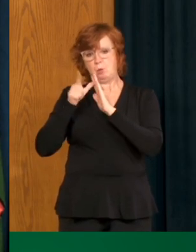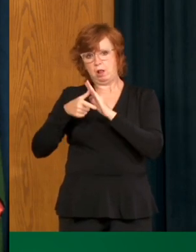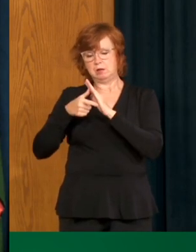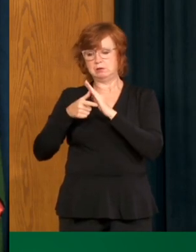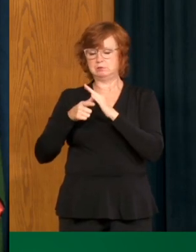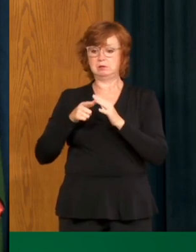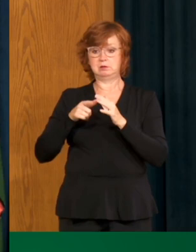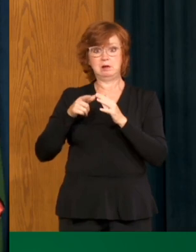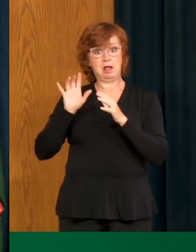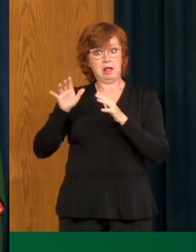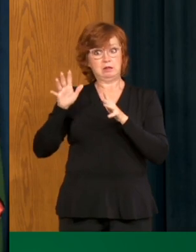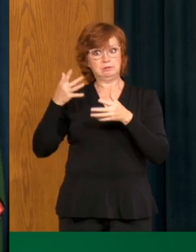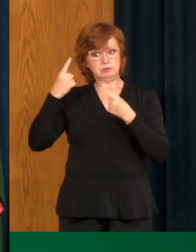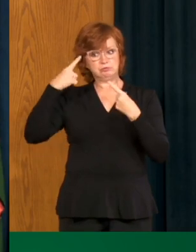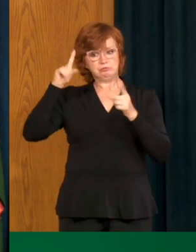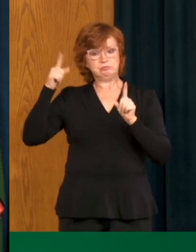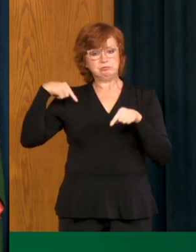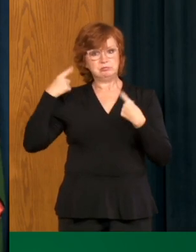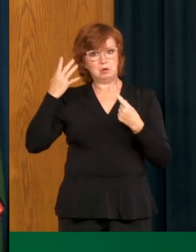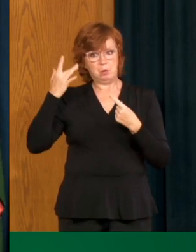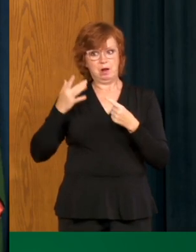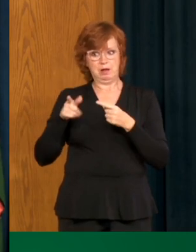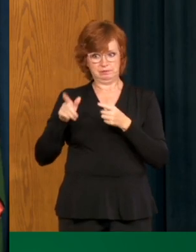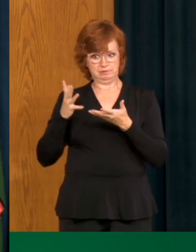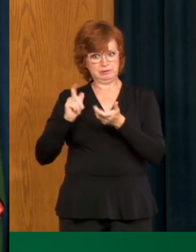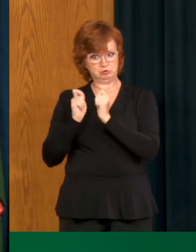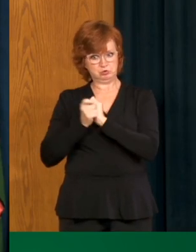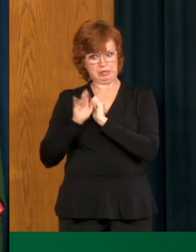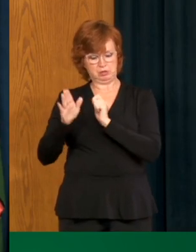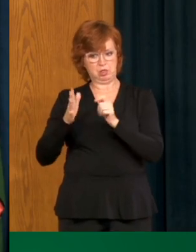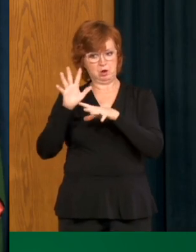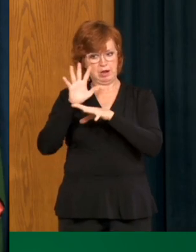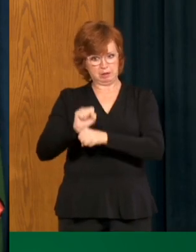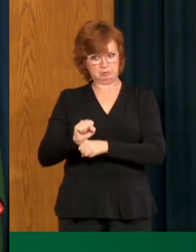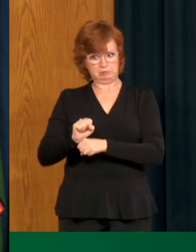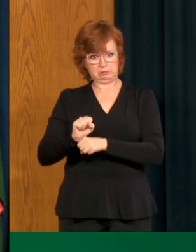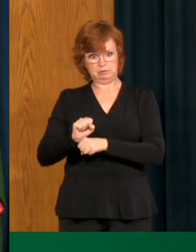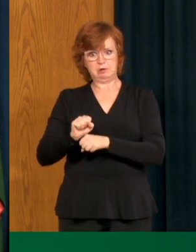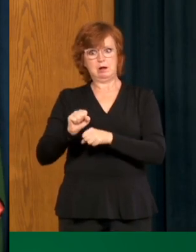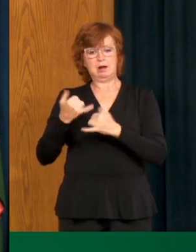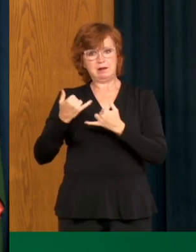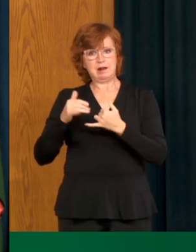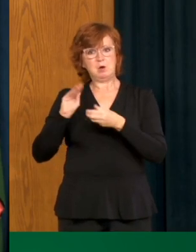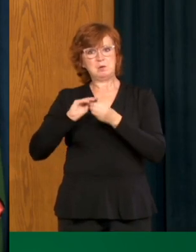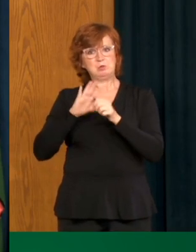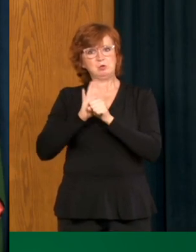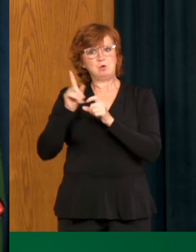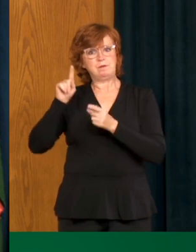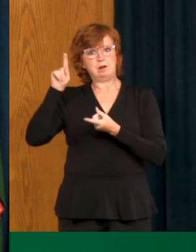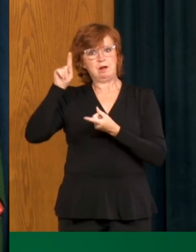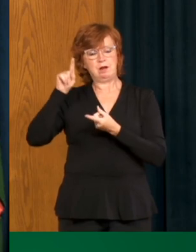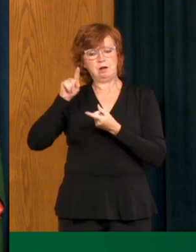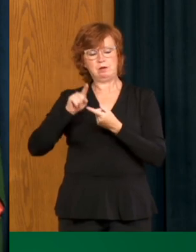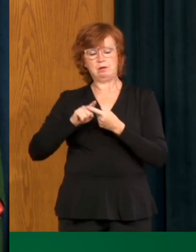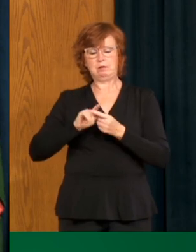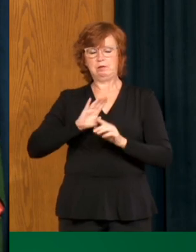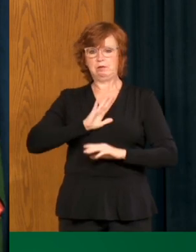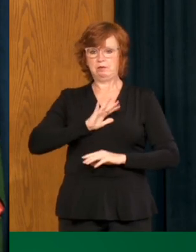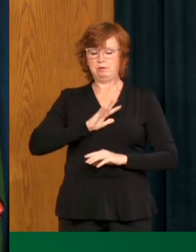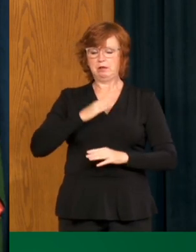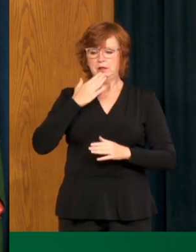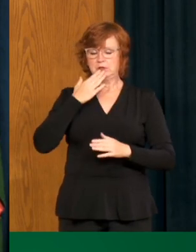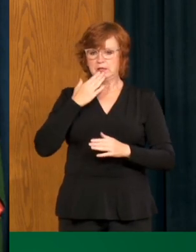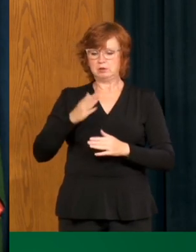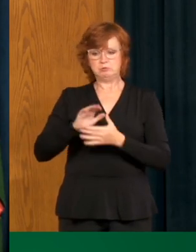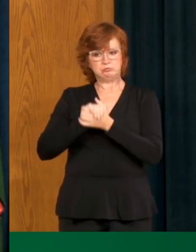and for that I congratulate them and thank them for their efforts. What you are doing, it is working and it is working well. You are protecting